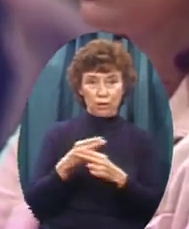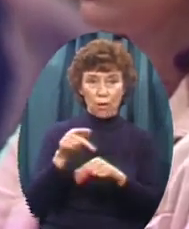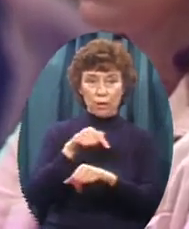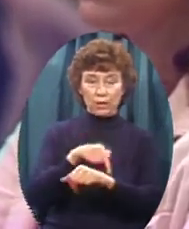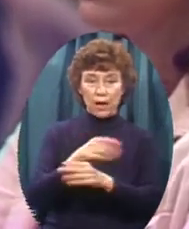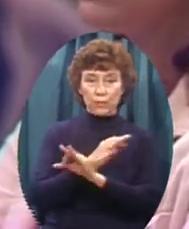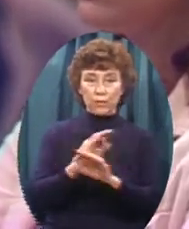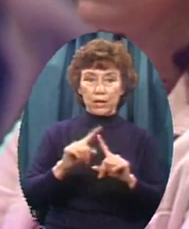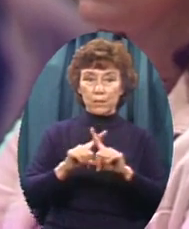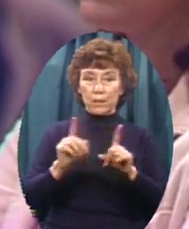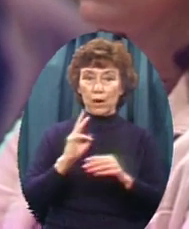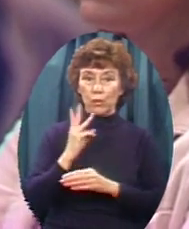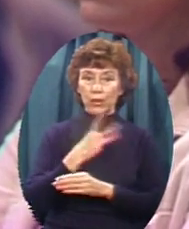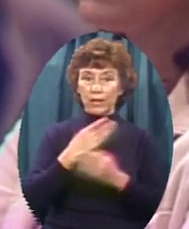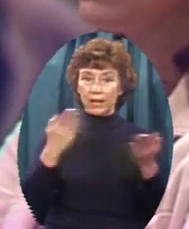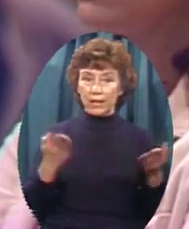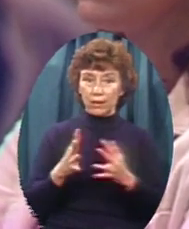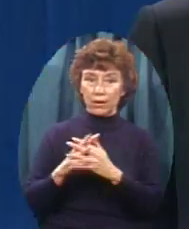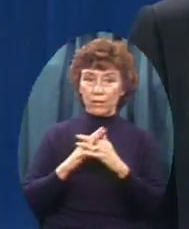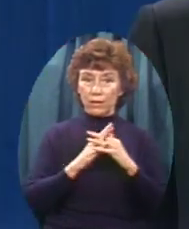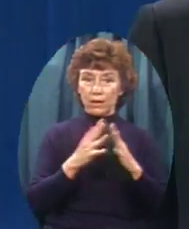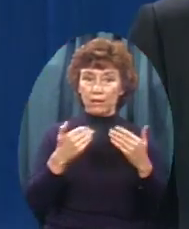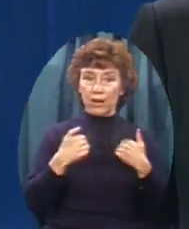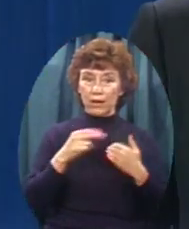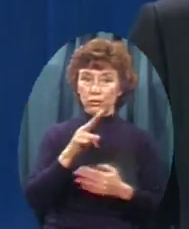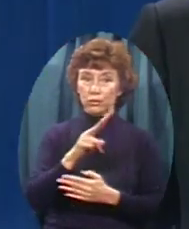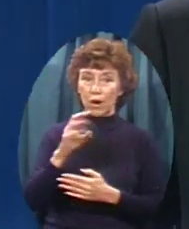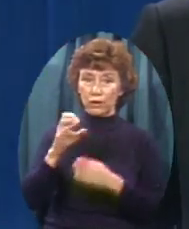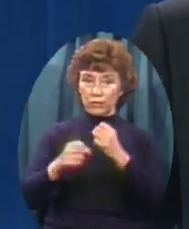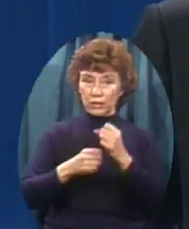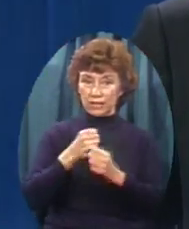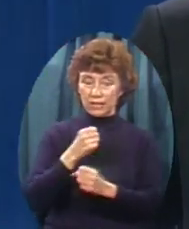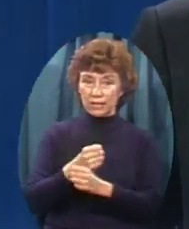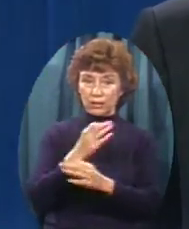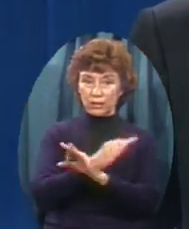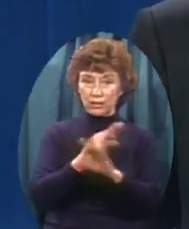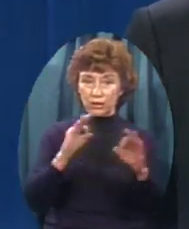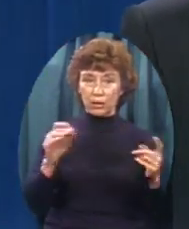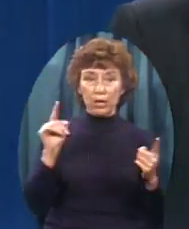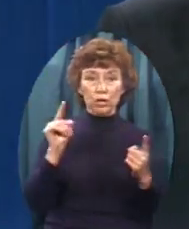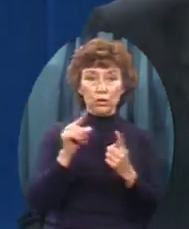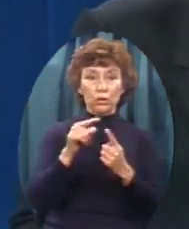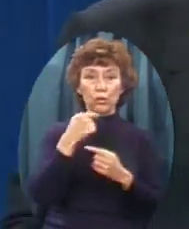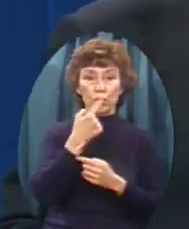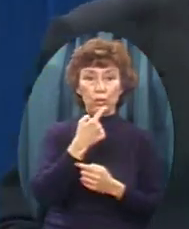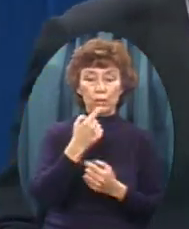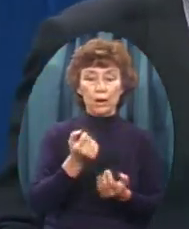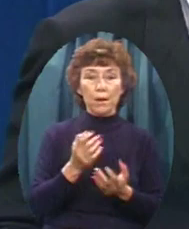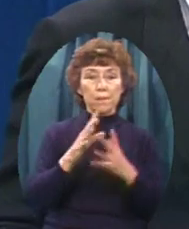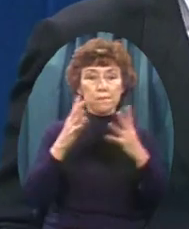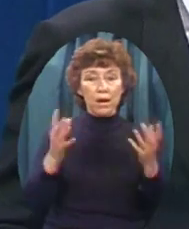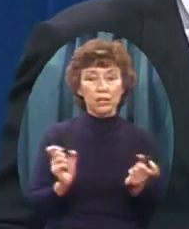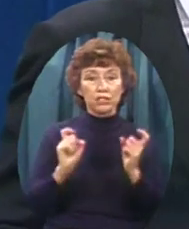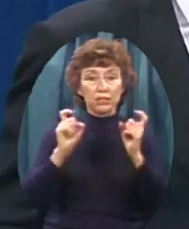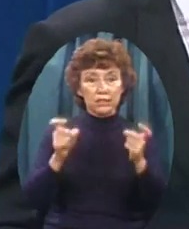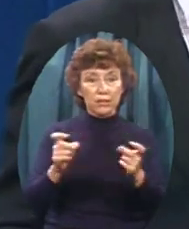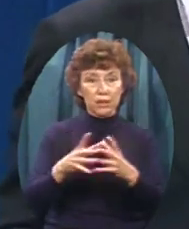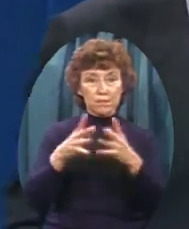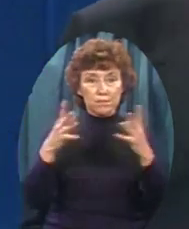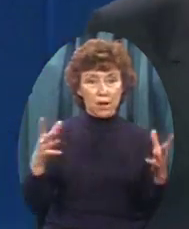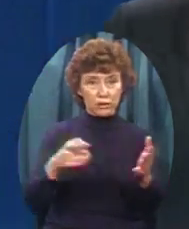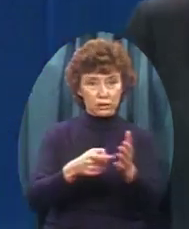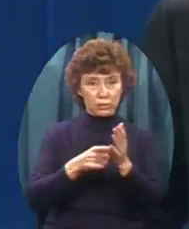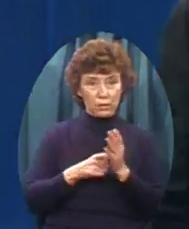centuries Of unparalleled freedom To whom much is given Much shall be required God